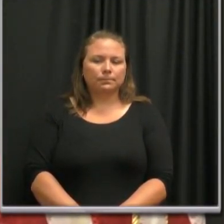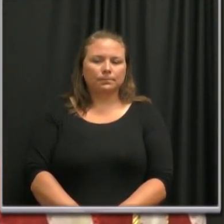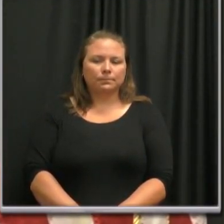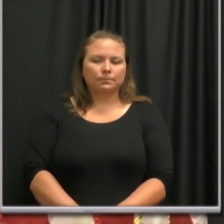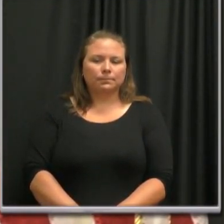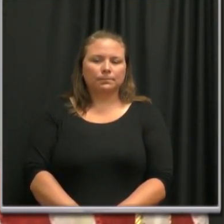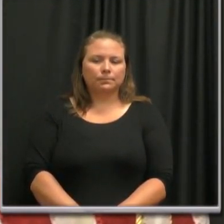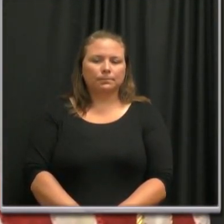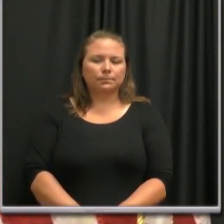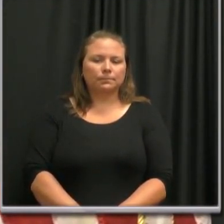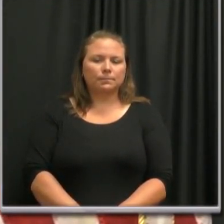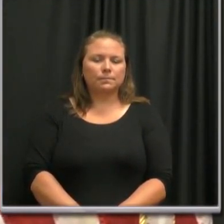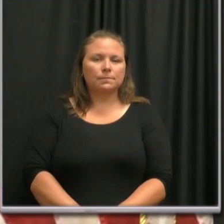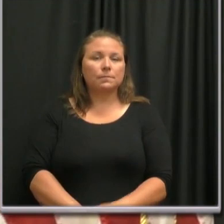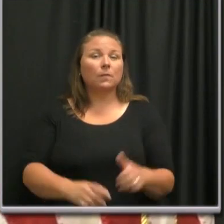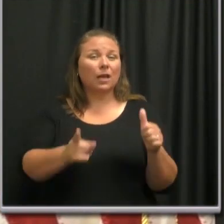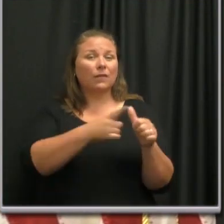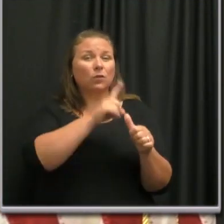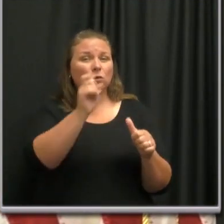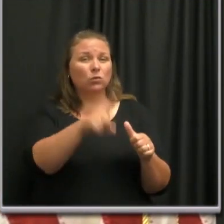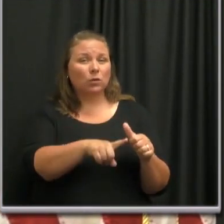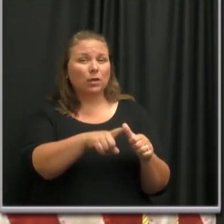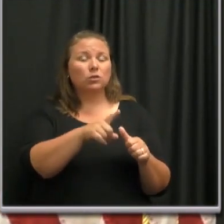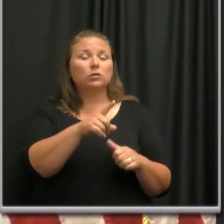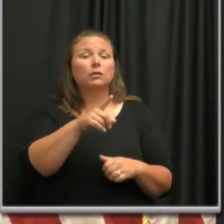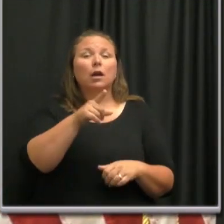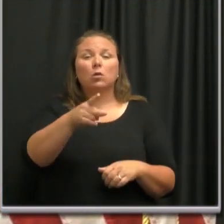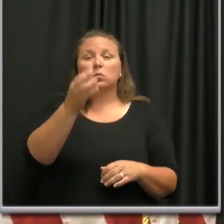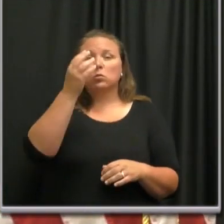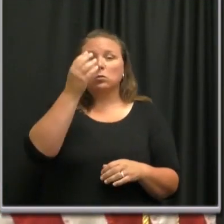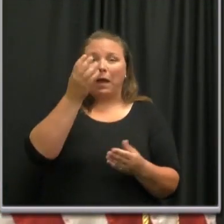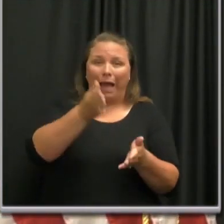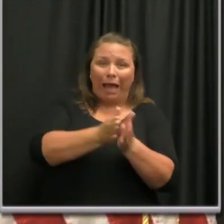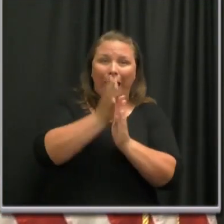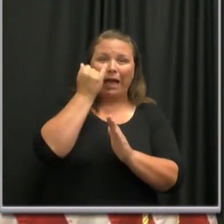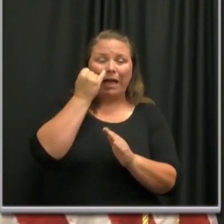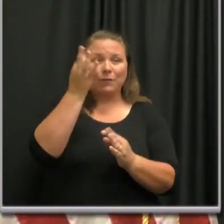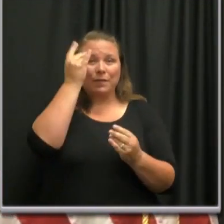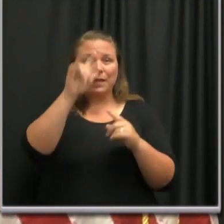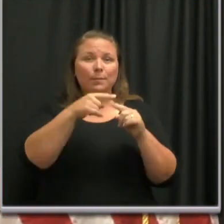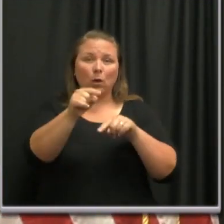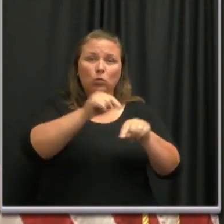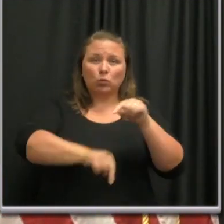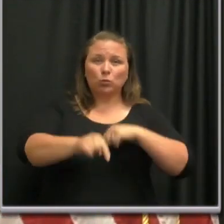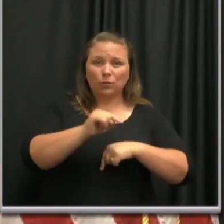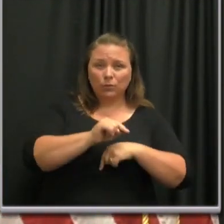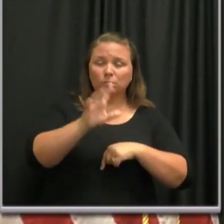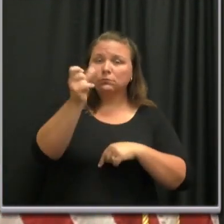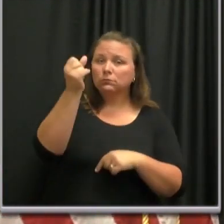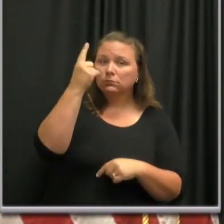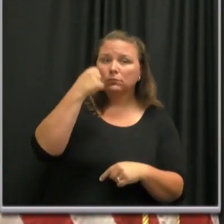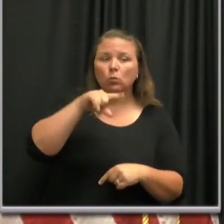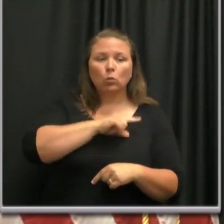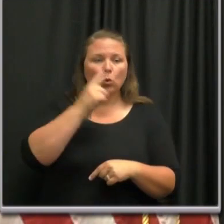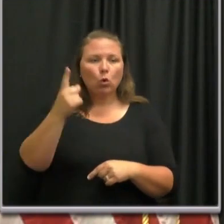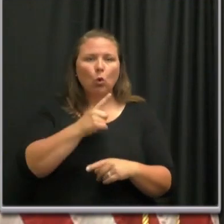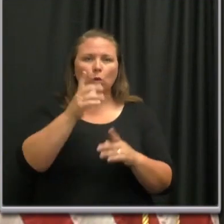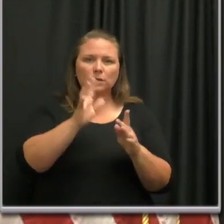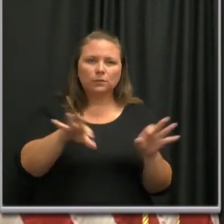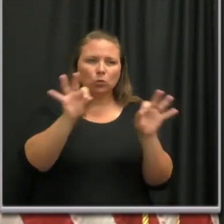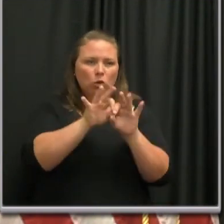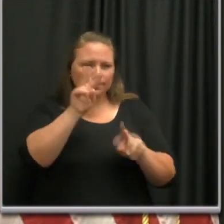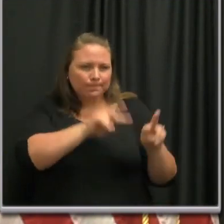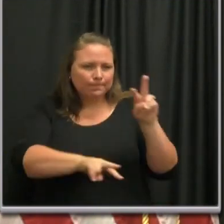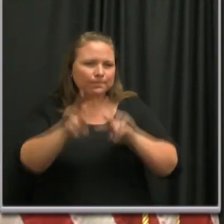So, first question was in regards to would we consider reversing, and I think that we would always be strategic in looking at what, how